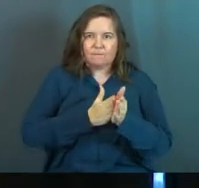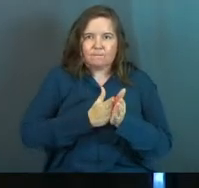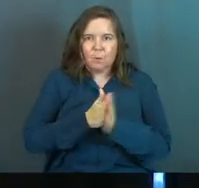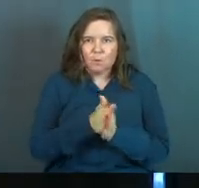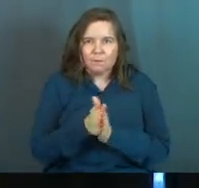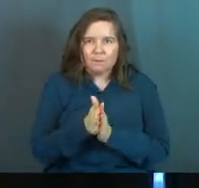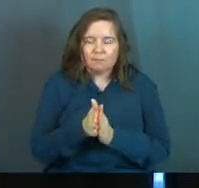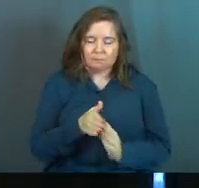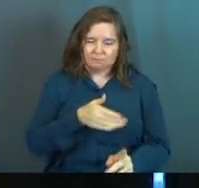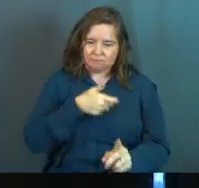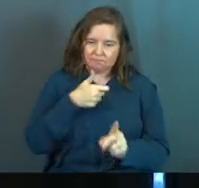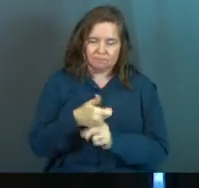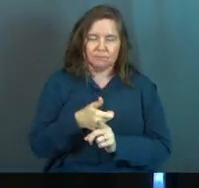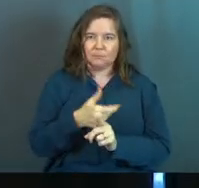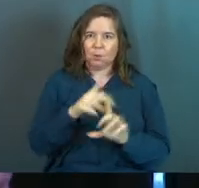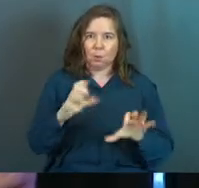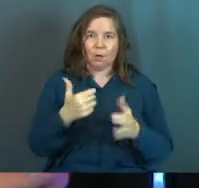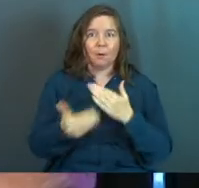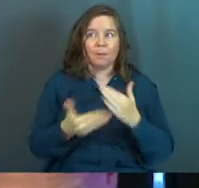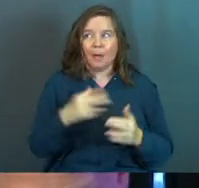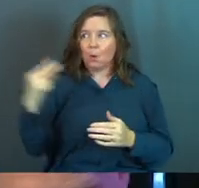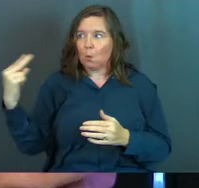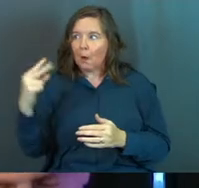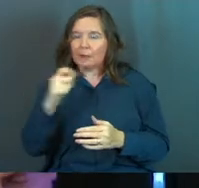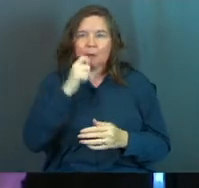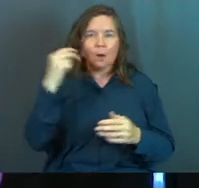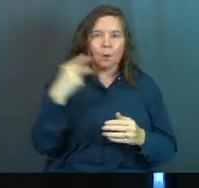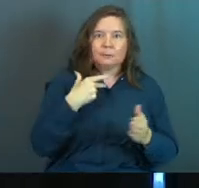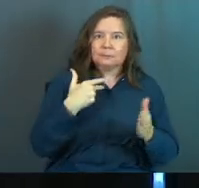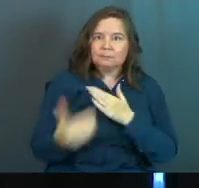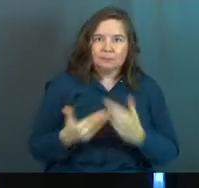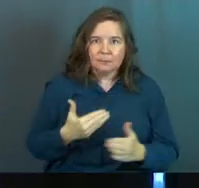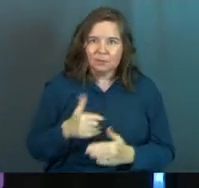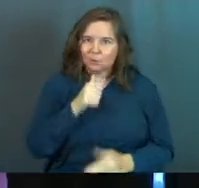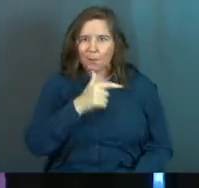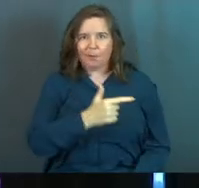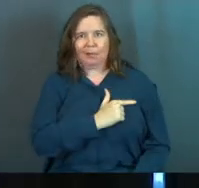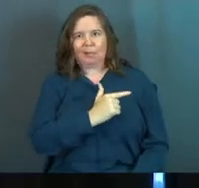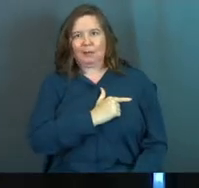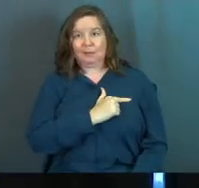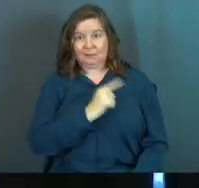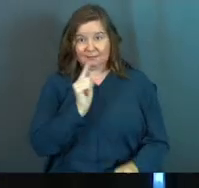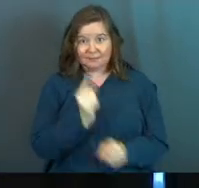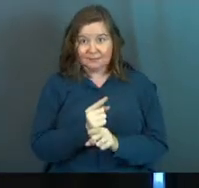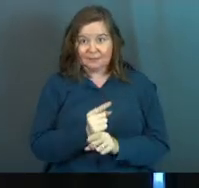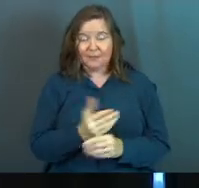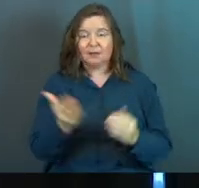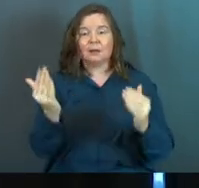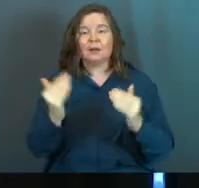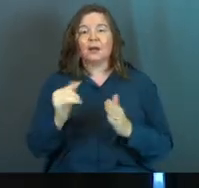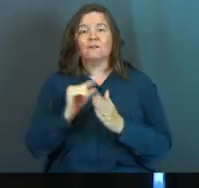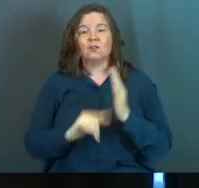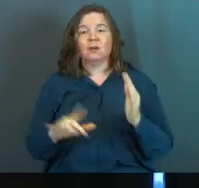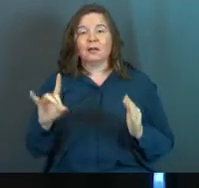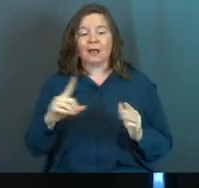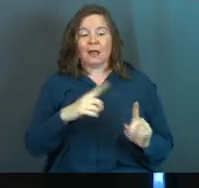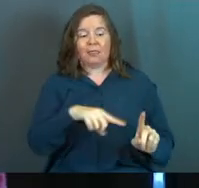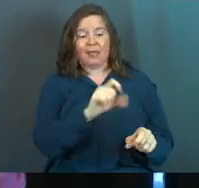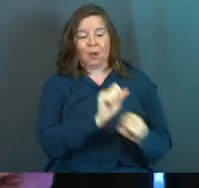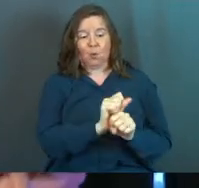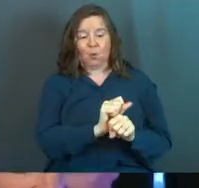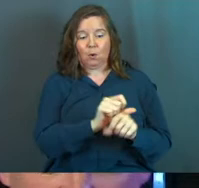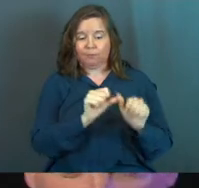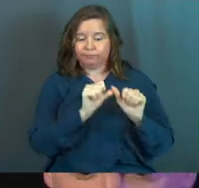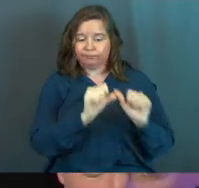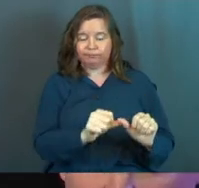-motivator. You should get the work done no matter what. Don't be the lazy kind, right? Next, verse 8, they labor hard all